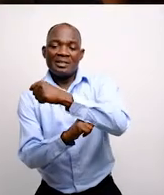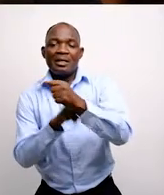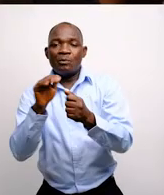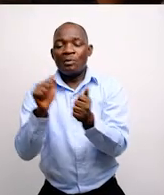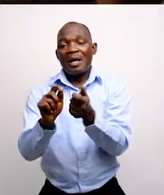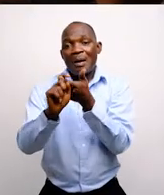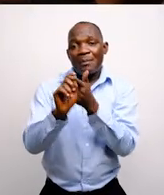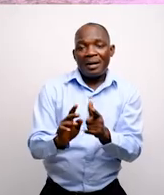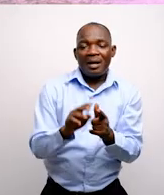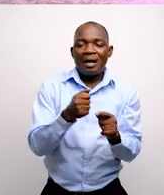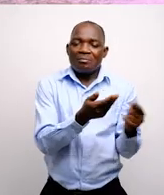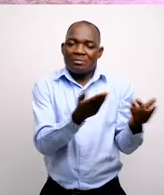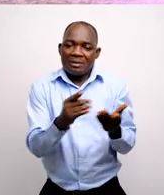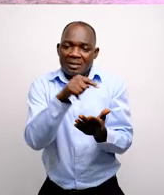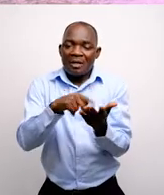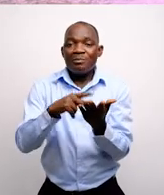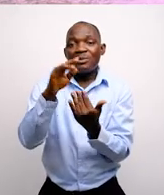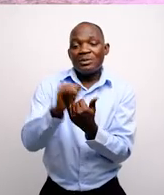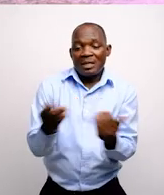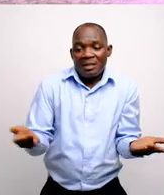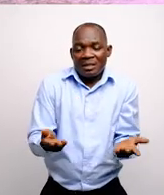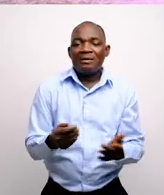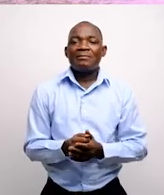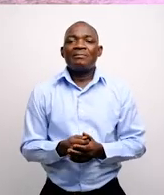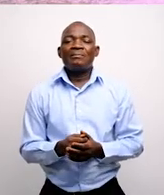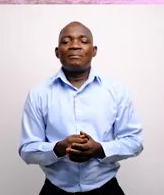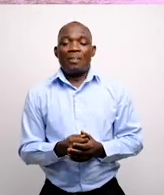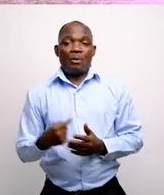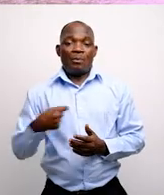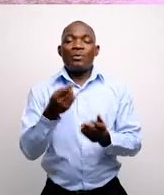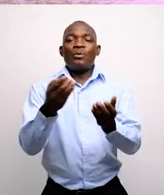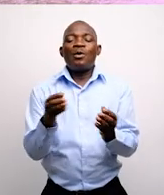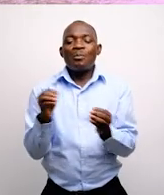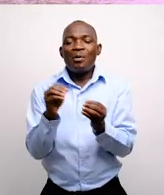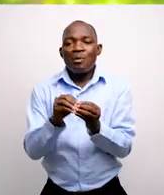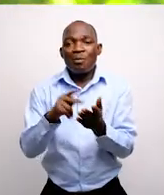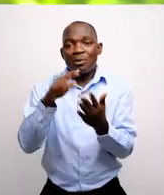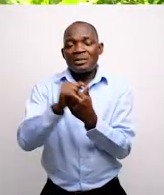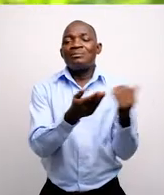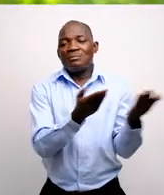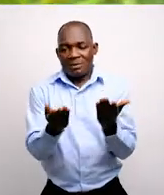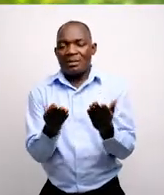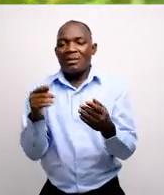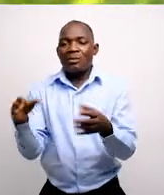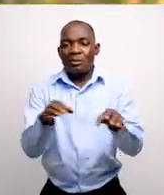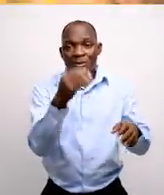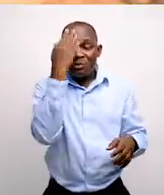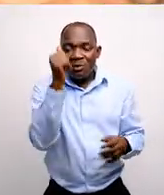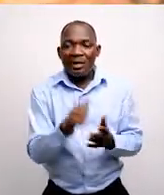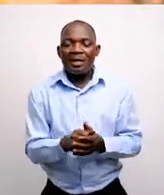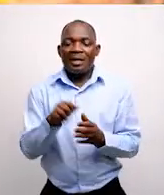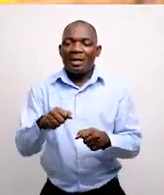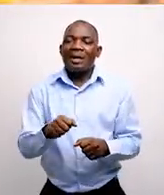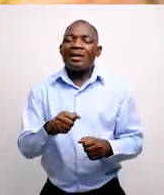Foundation and its partners for bringing this project to Bokrom. We want more of these projects in our